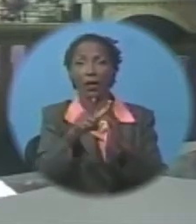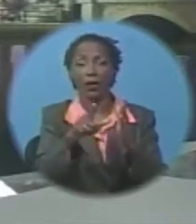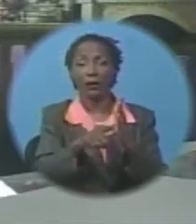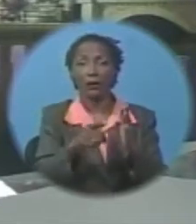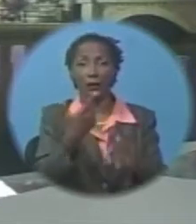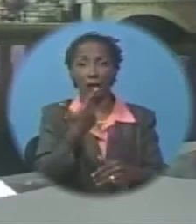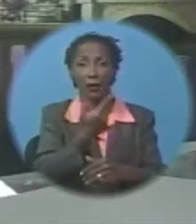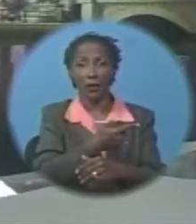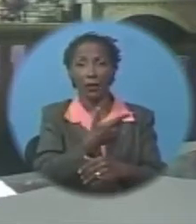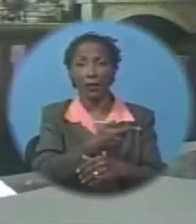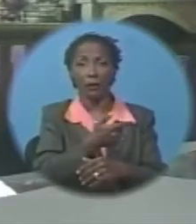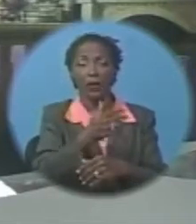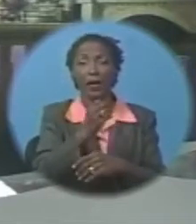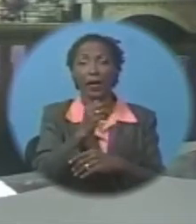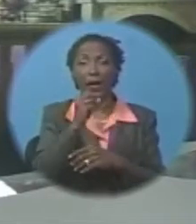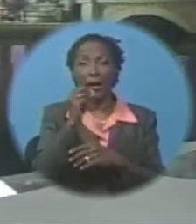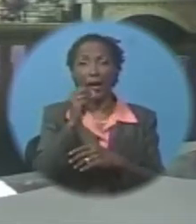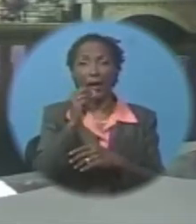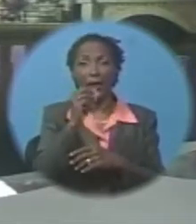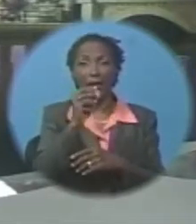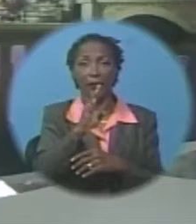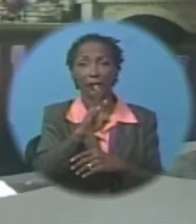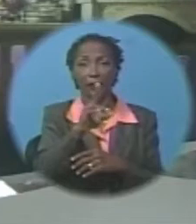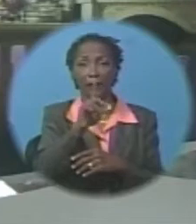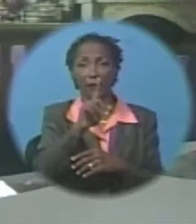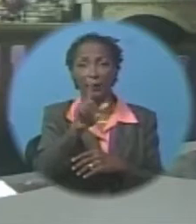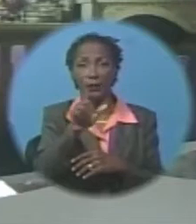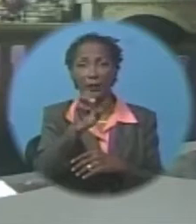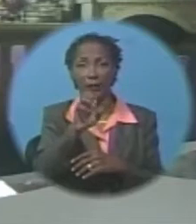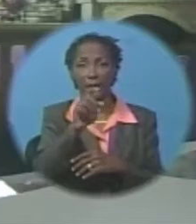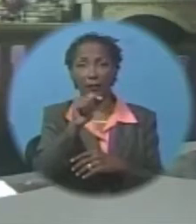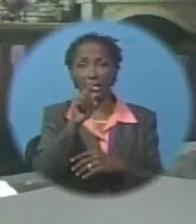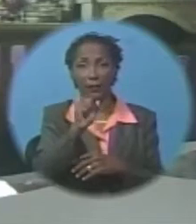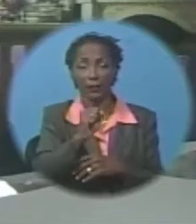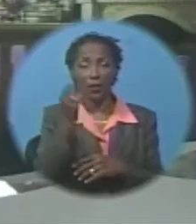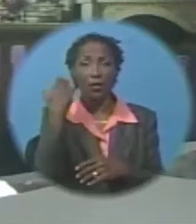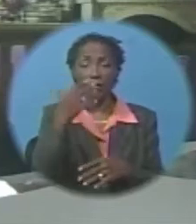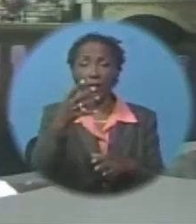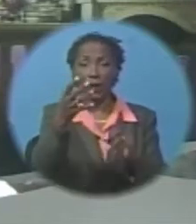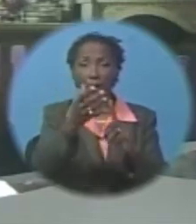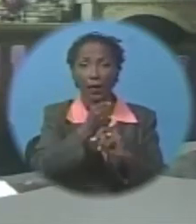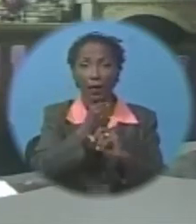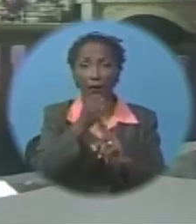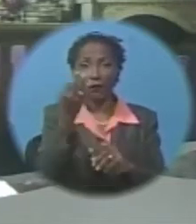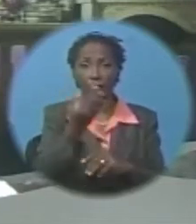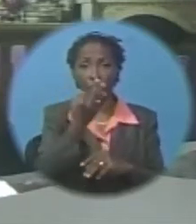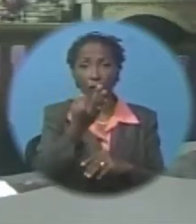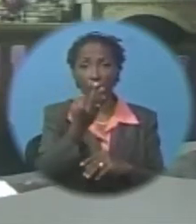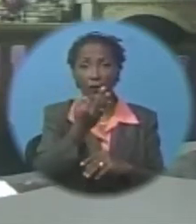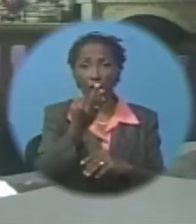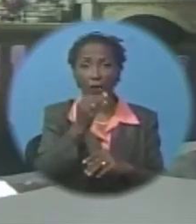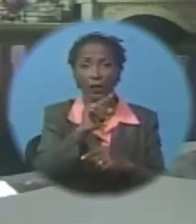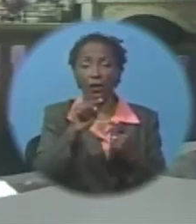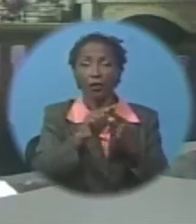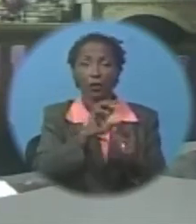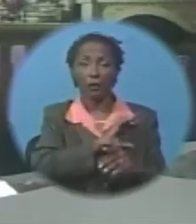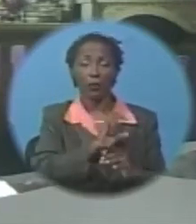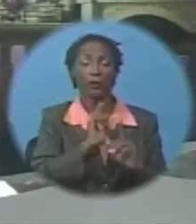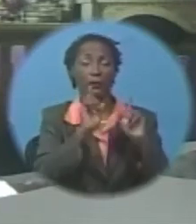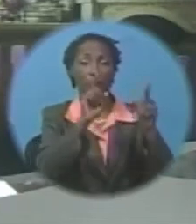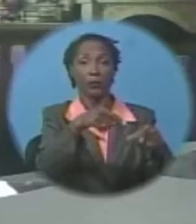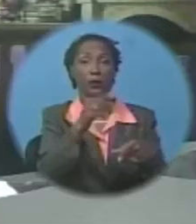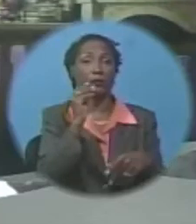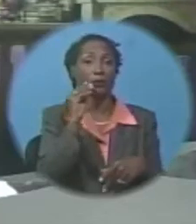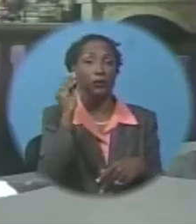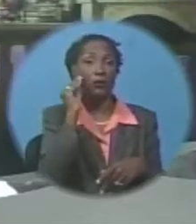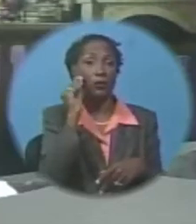Armstrong, of Mount Hillaby, St. Andrew, was held on Friday after police executed a search warrant at his residence. He appeared before